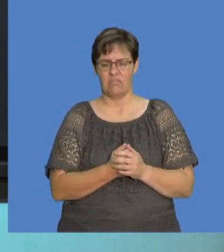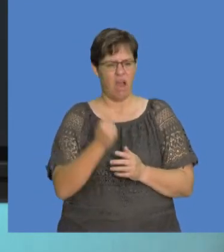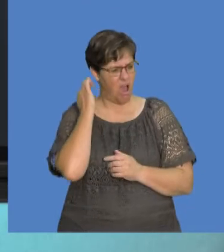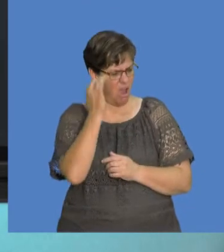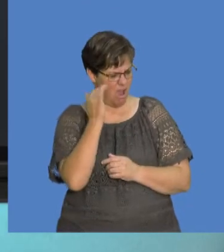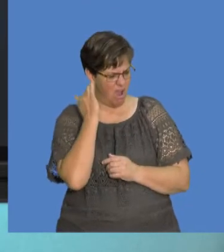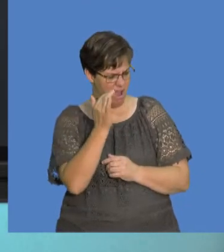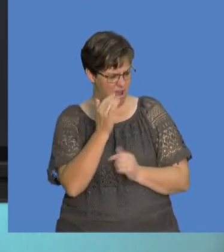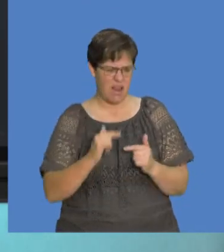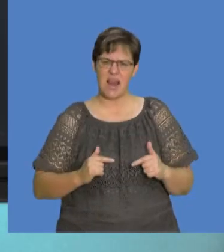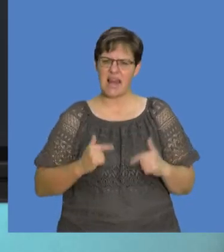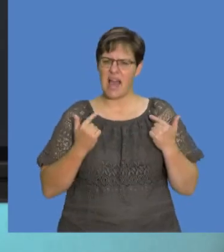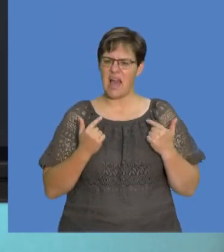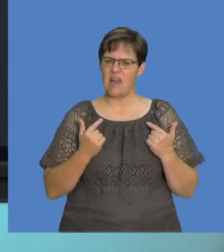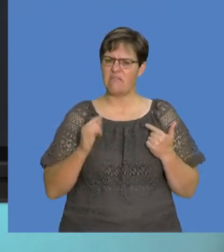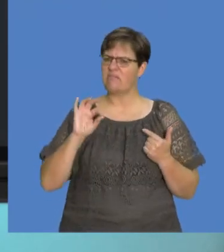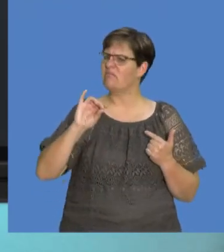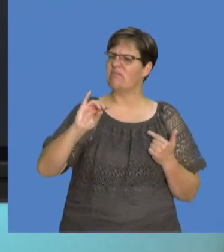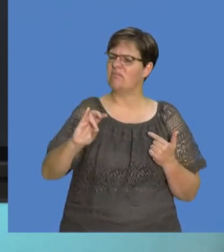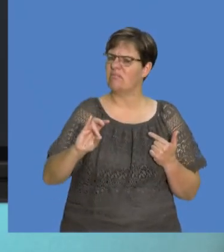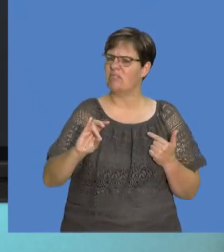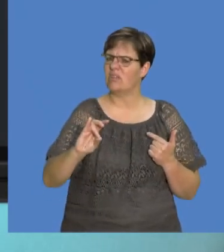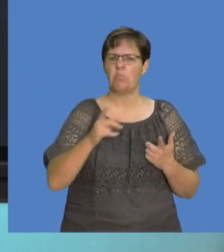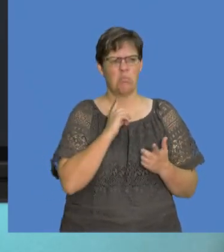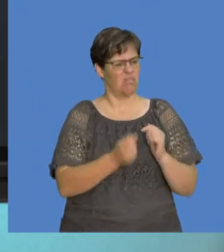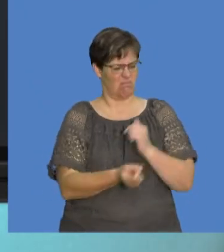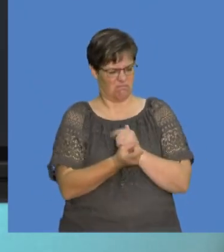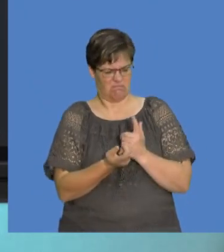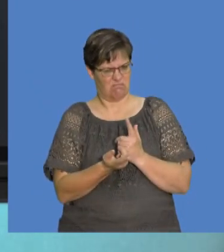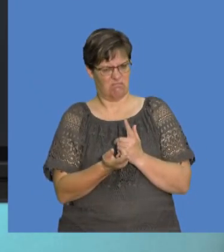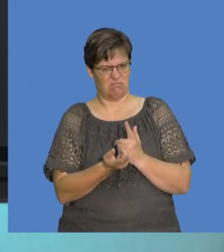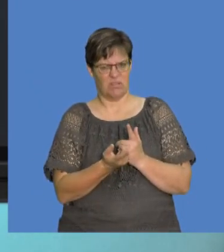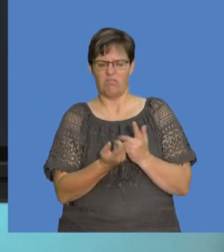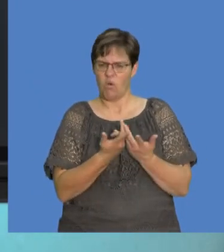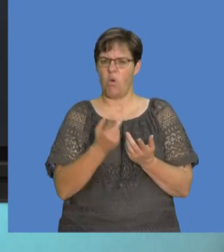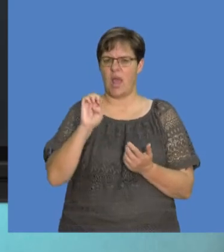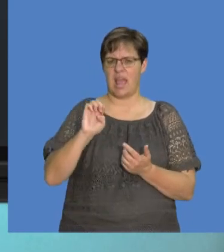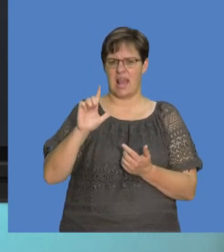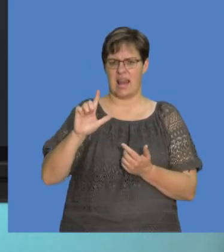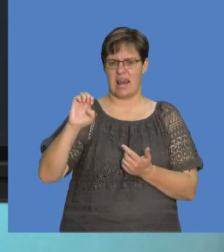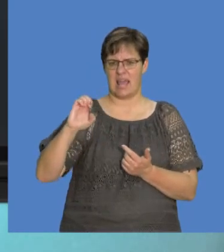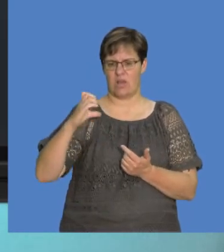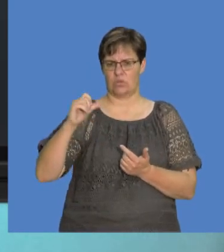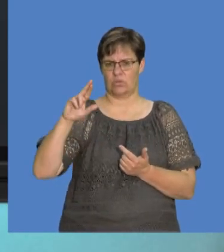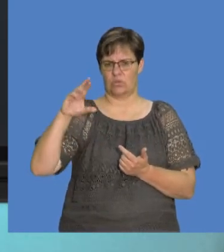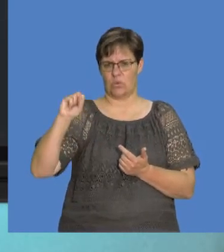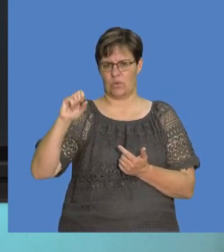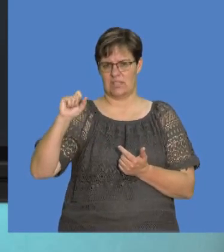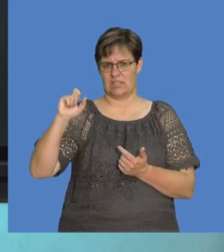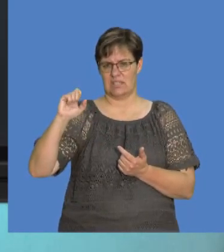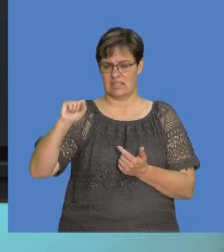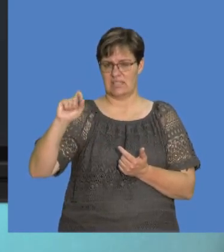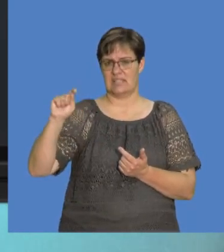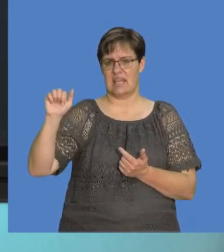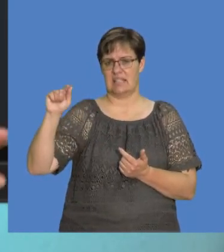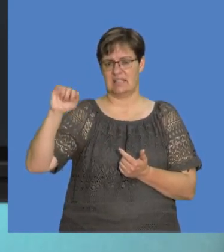you'd wonder in terms of everyday life application, how does this all come together as far as electrostatics is concerned? We are saying